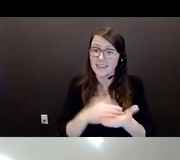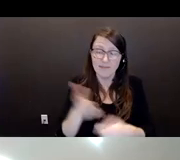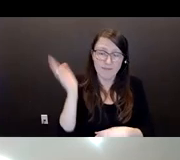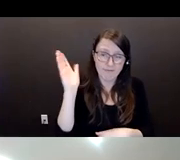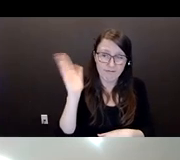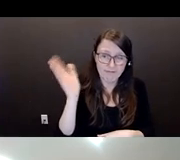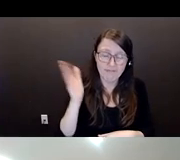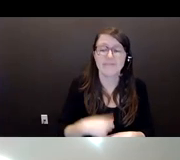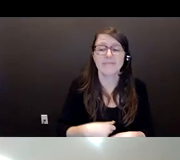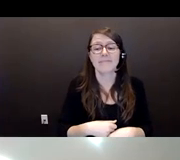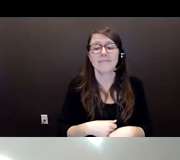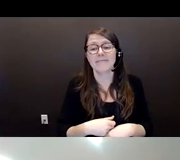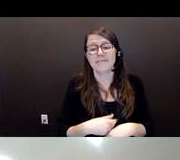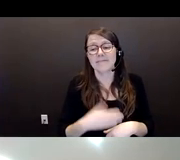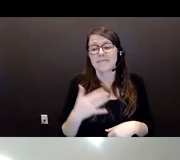Thank you,